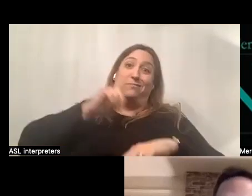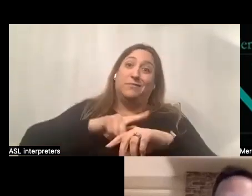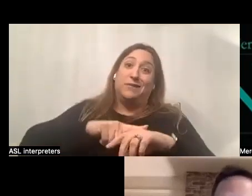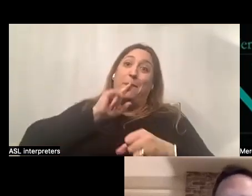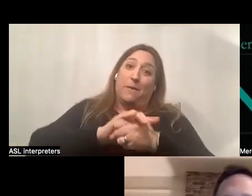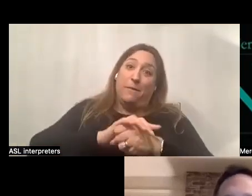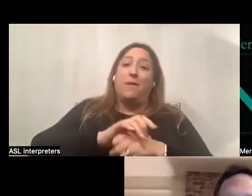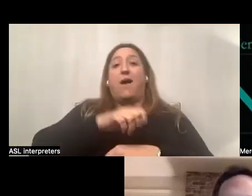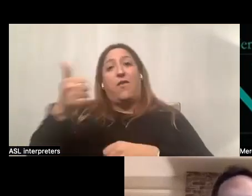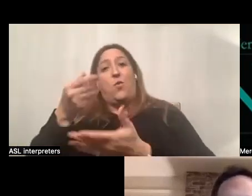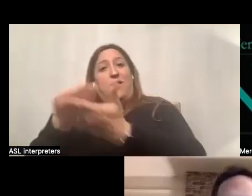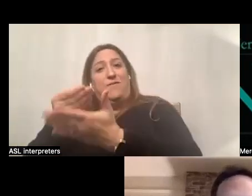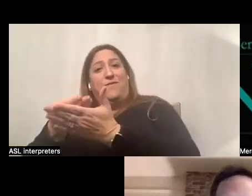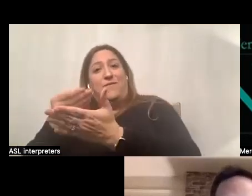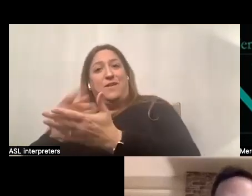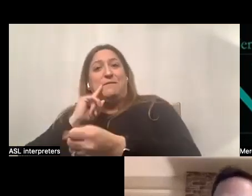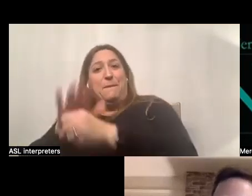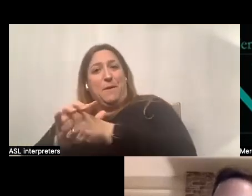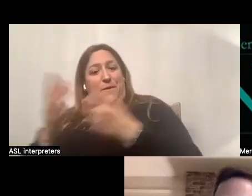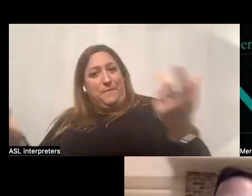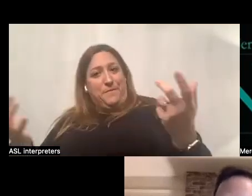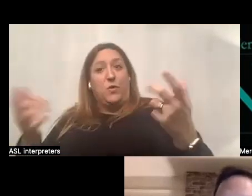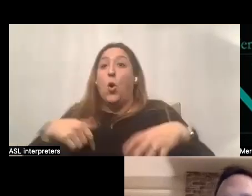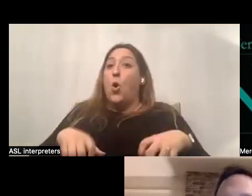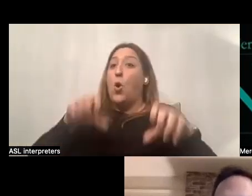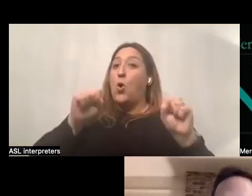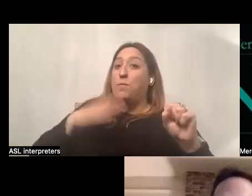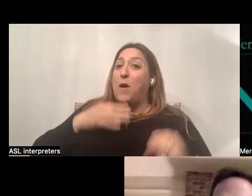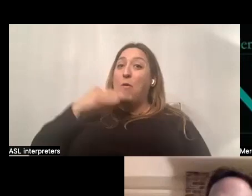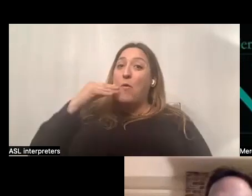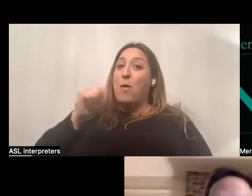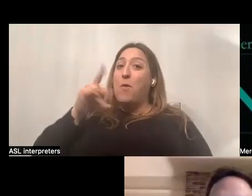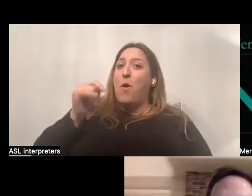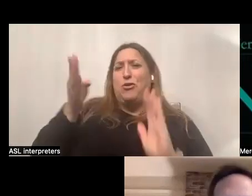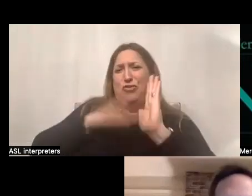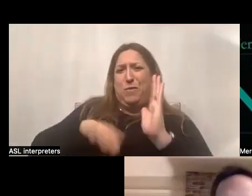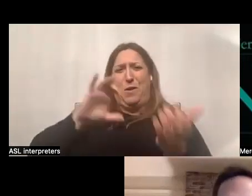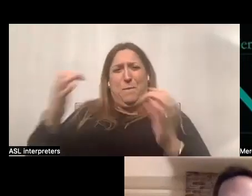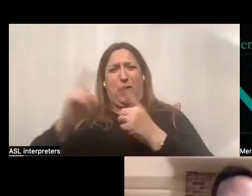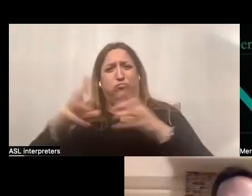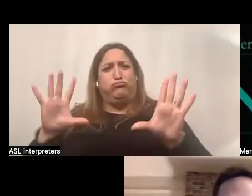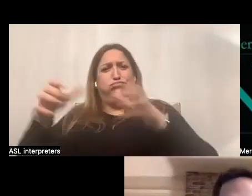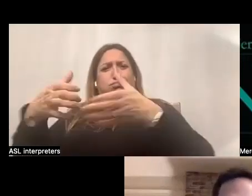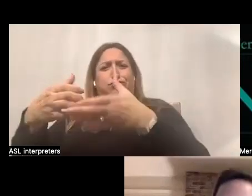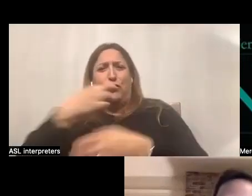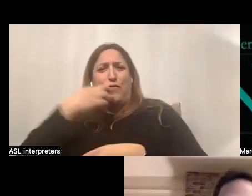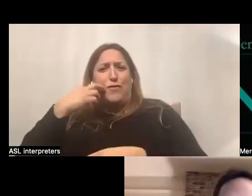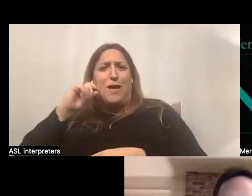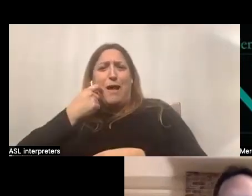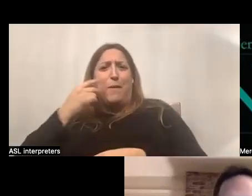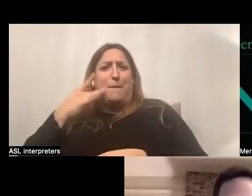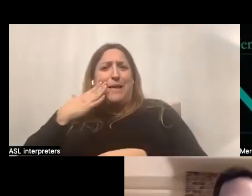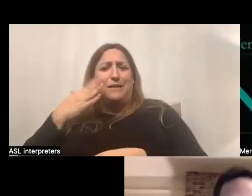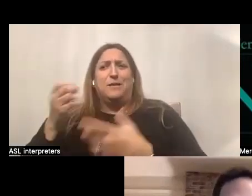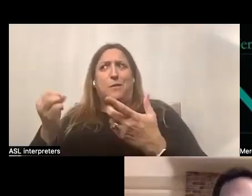one is a financial commitment. Um, obviously hosting a game at my apartment is going to probably be cheaper than having people go to Applebee's, which might affect, you know,